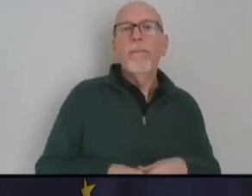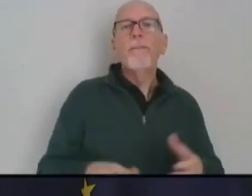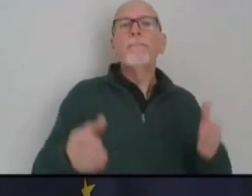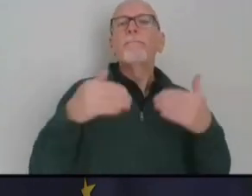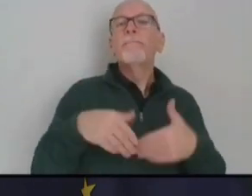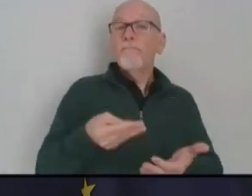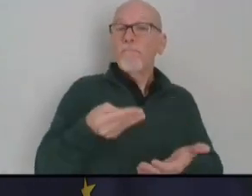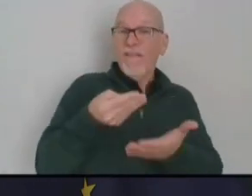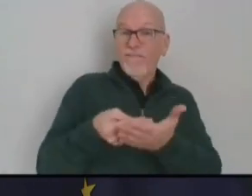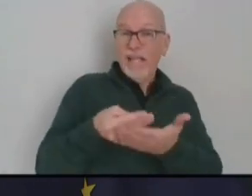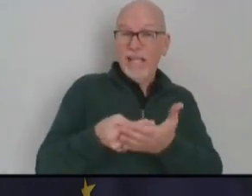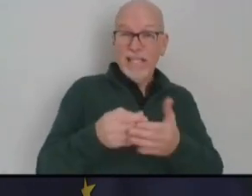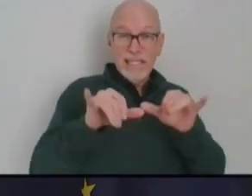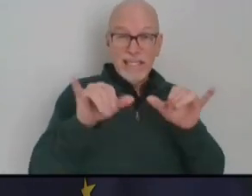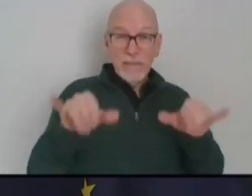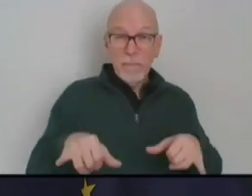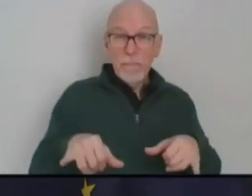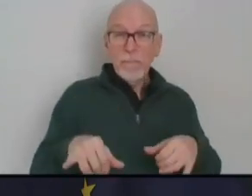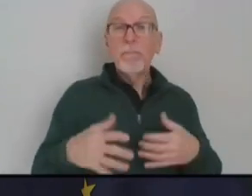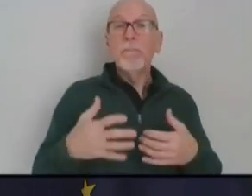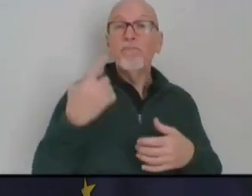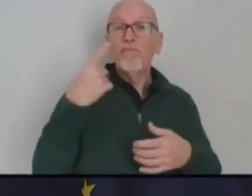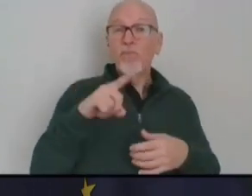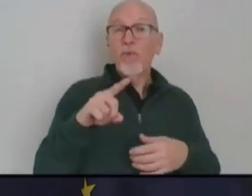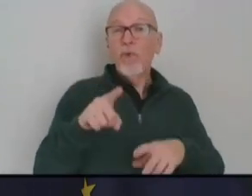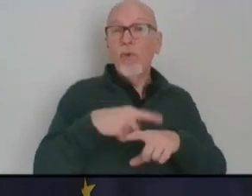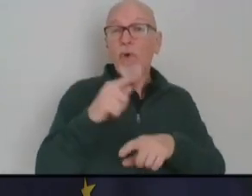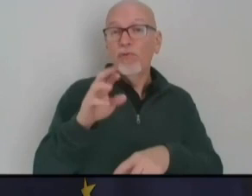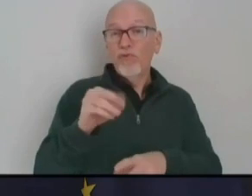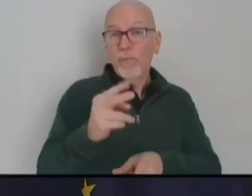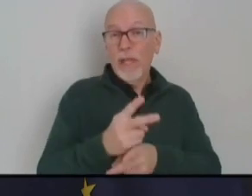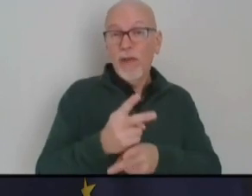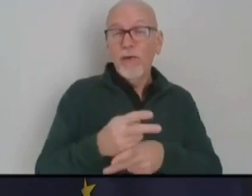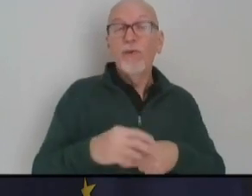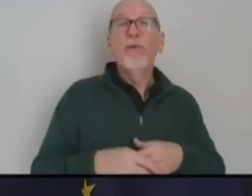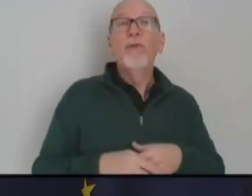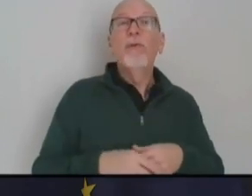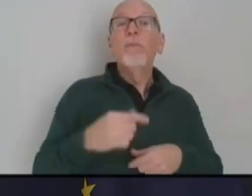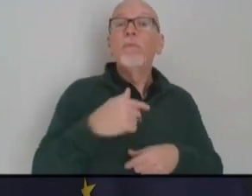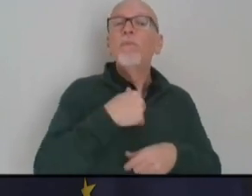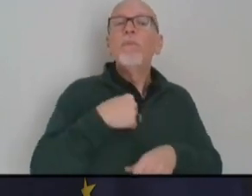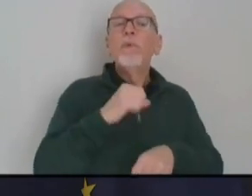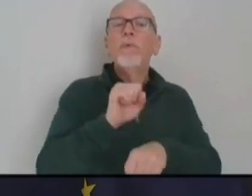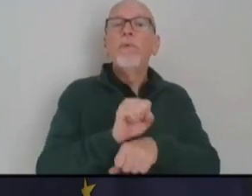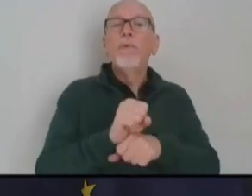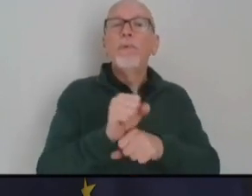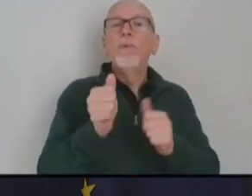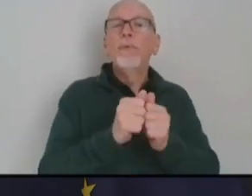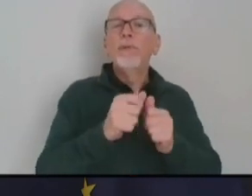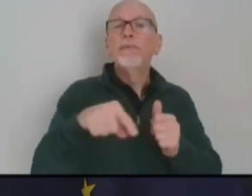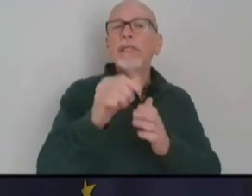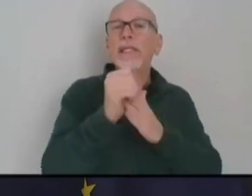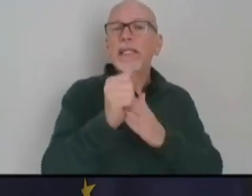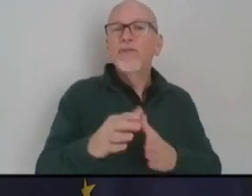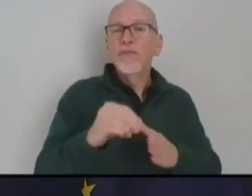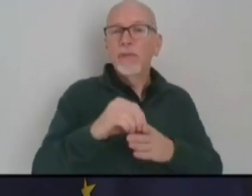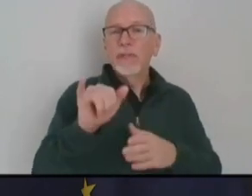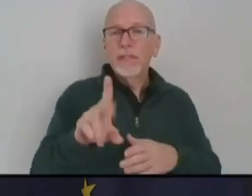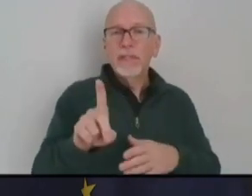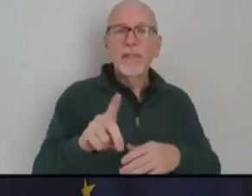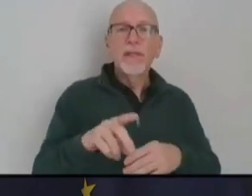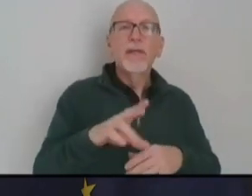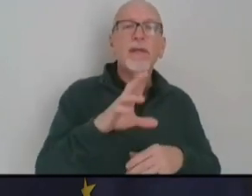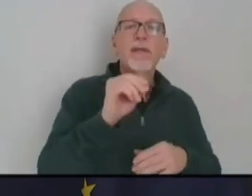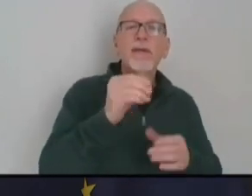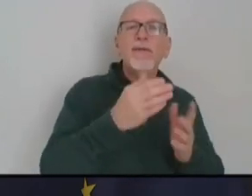financial system, in terms of long-term care, we have been working with leaders throughout the state and throughout the